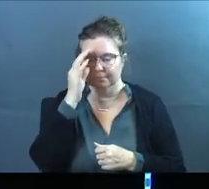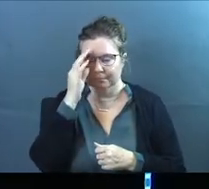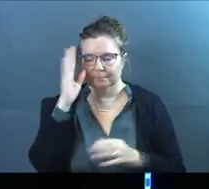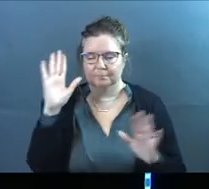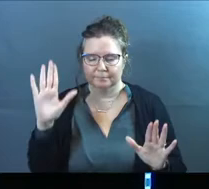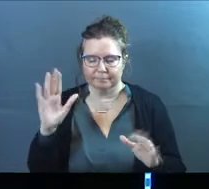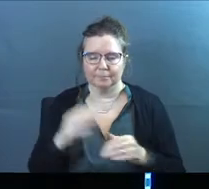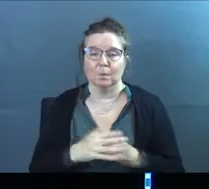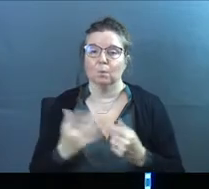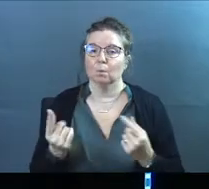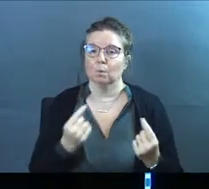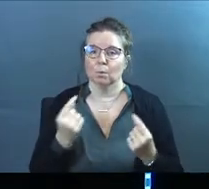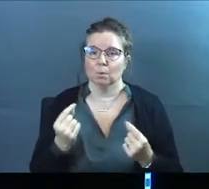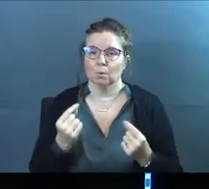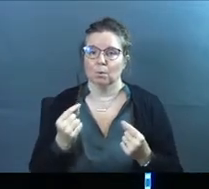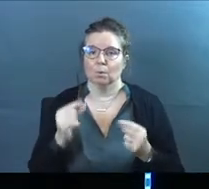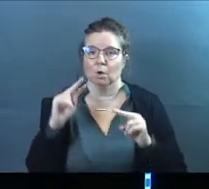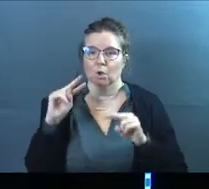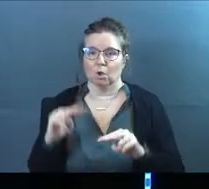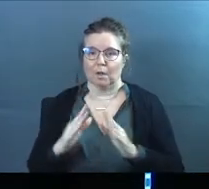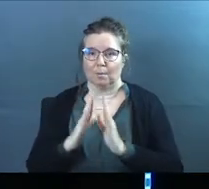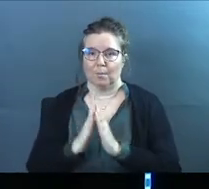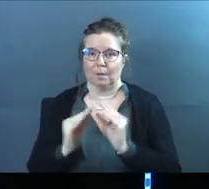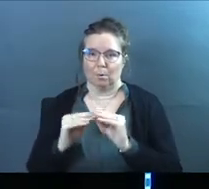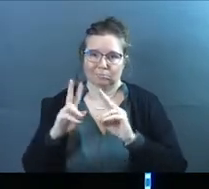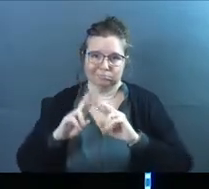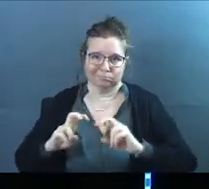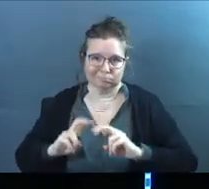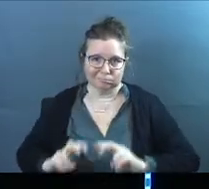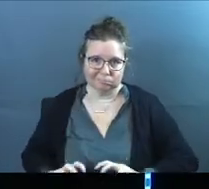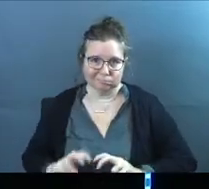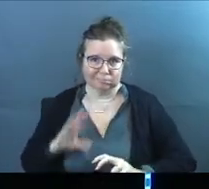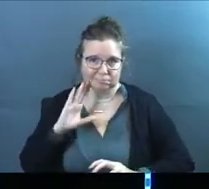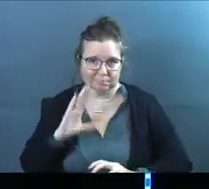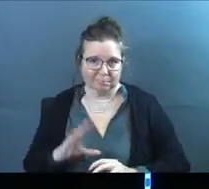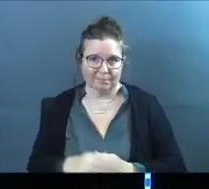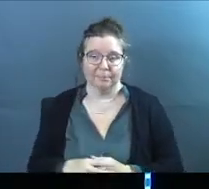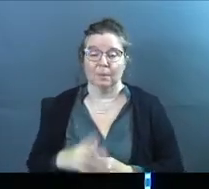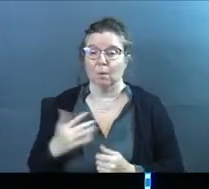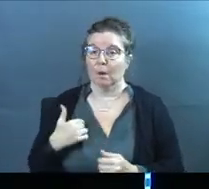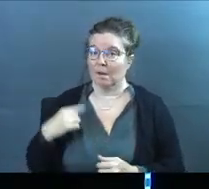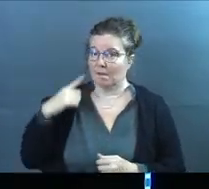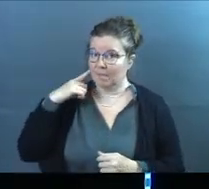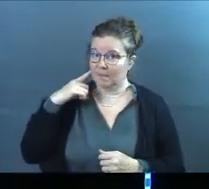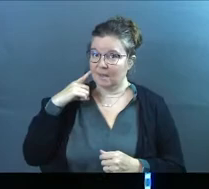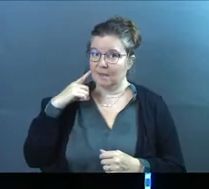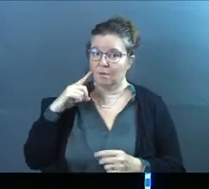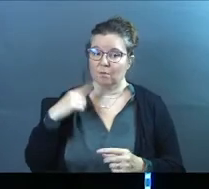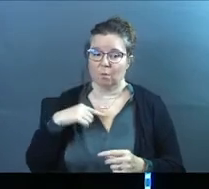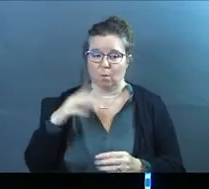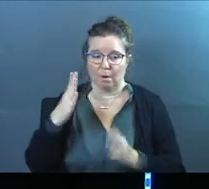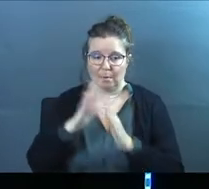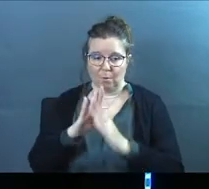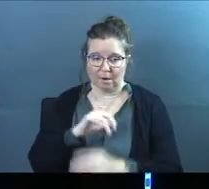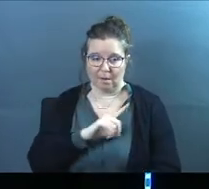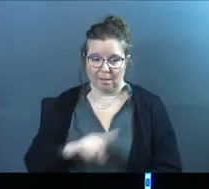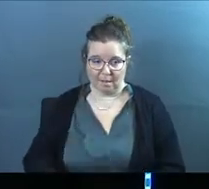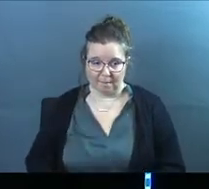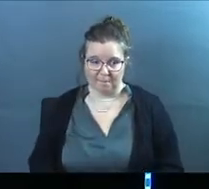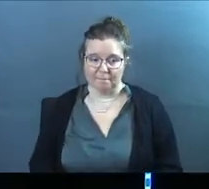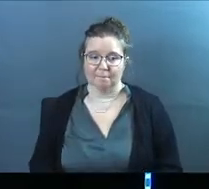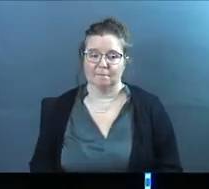what we're going to do is we're going to take a look at prayer a little bit more, a little more in depth. Because what I think is when it comes to our prayer life,